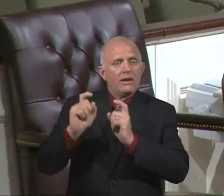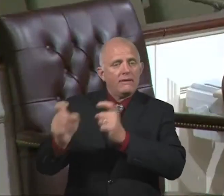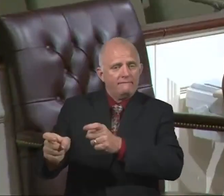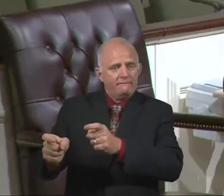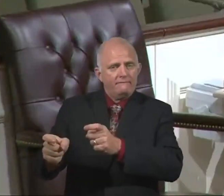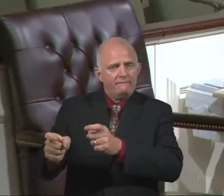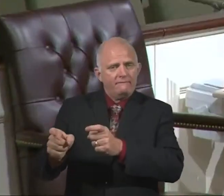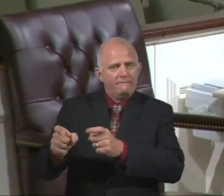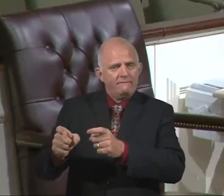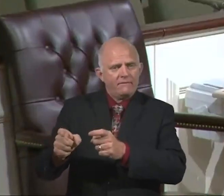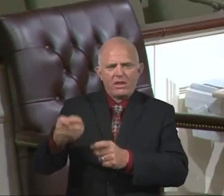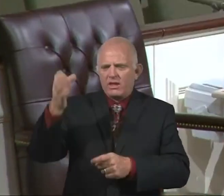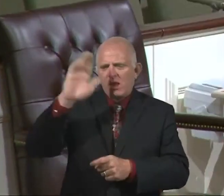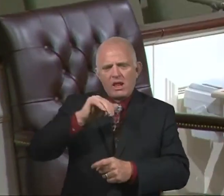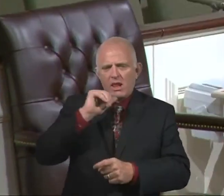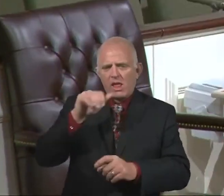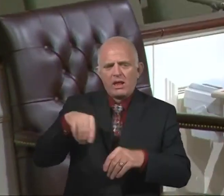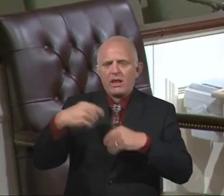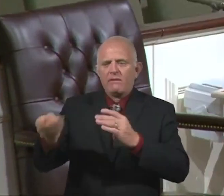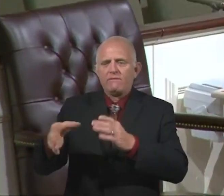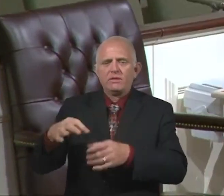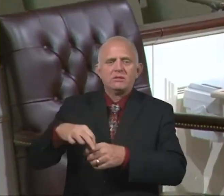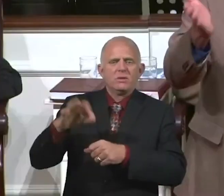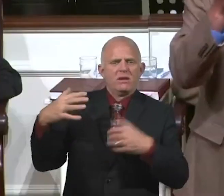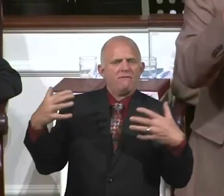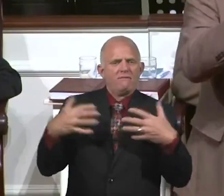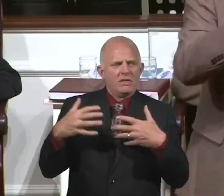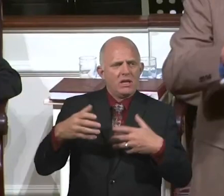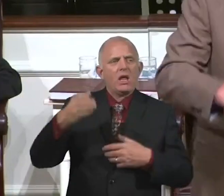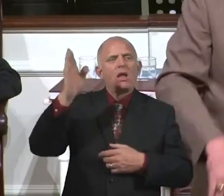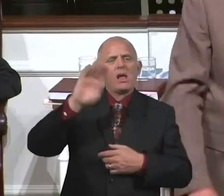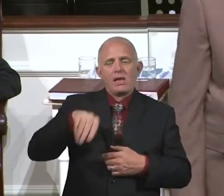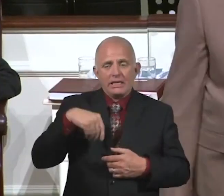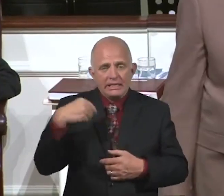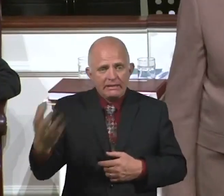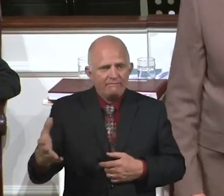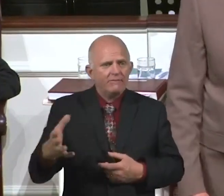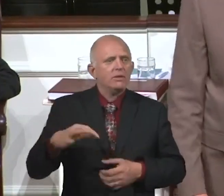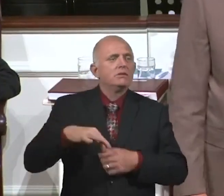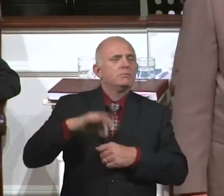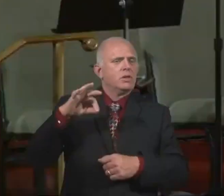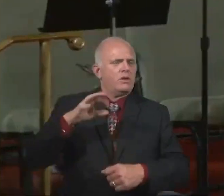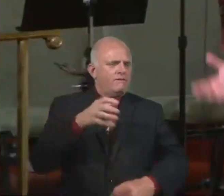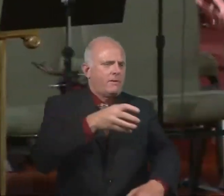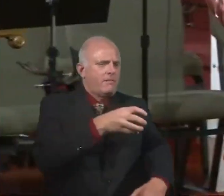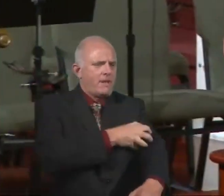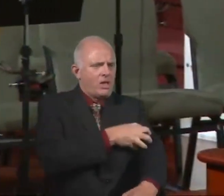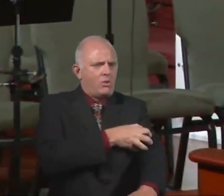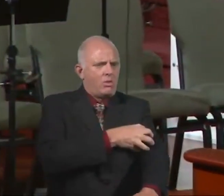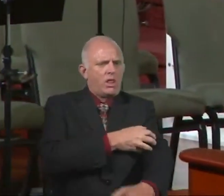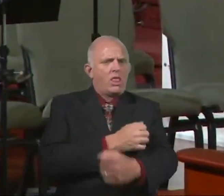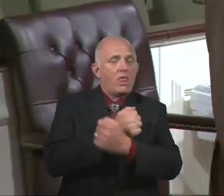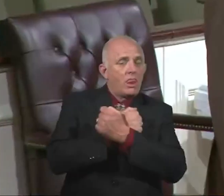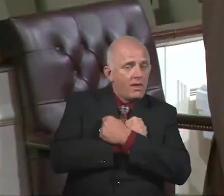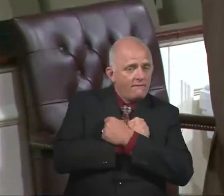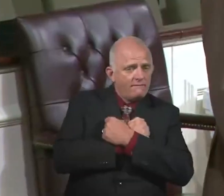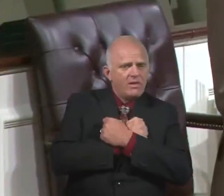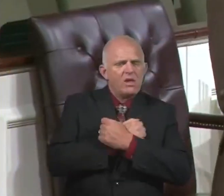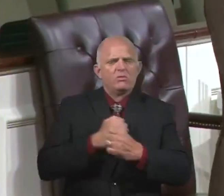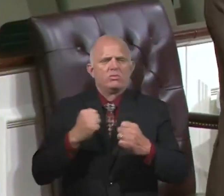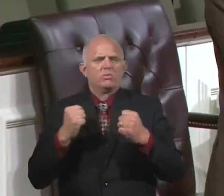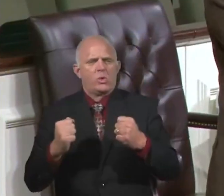God didn't give you a spirit of fear. He gave you a spirit of power and love and a sound mind. So don't be afraid, Timothy.